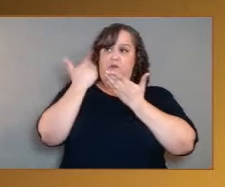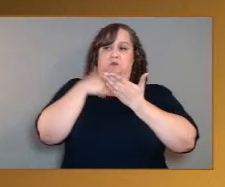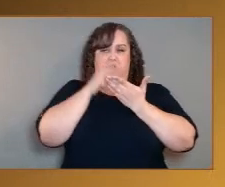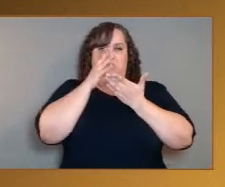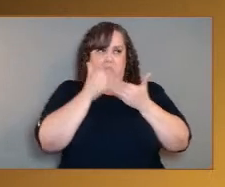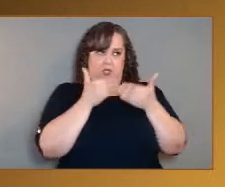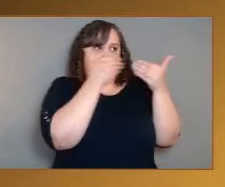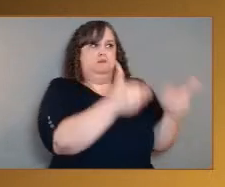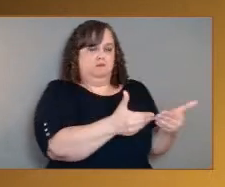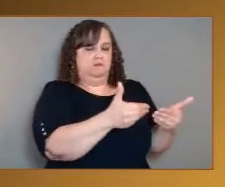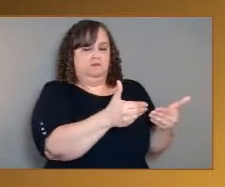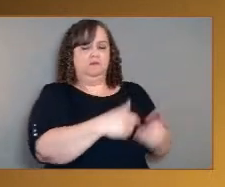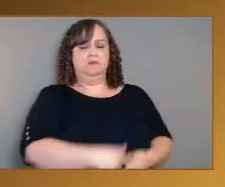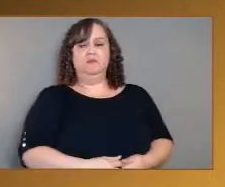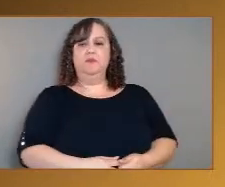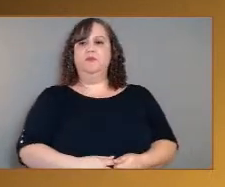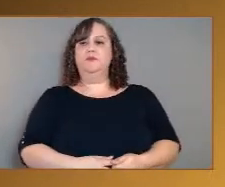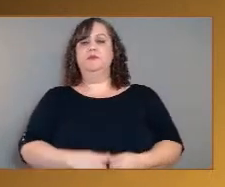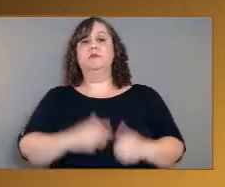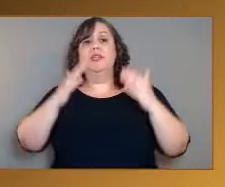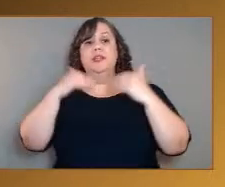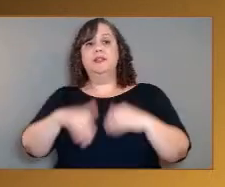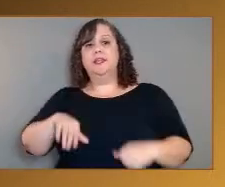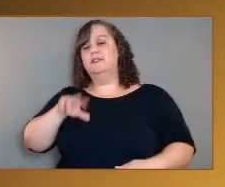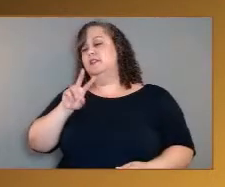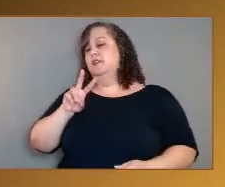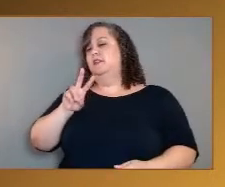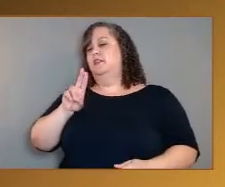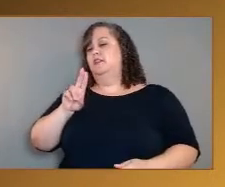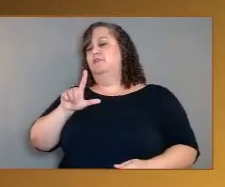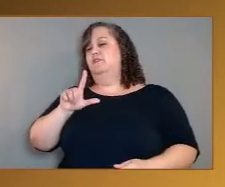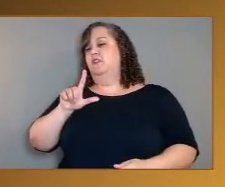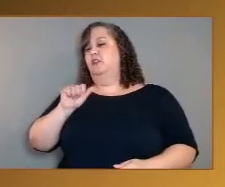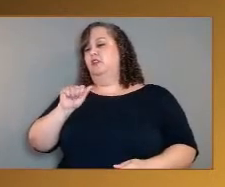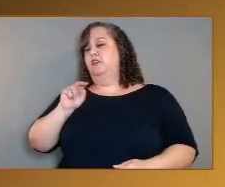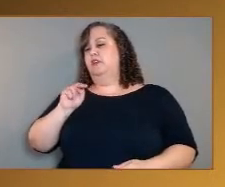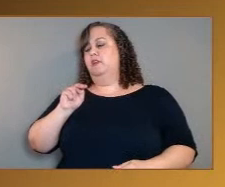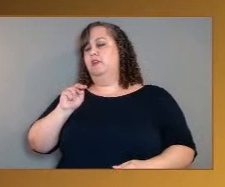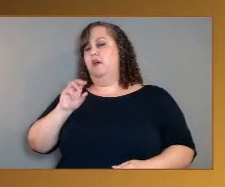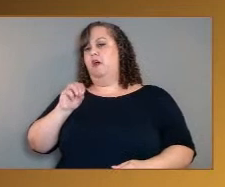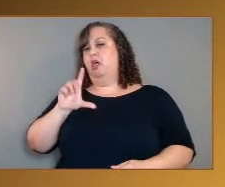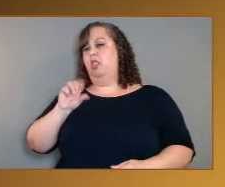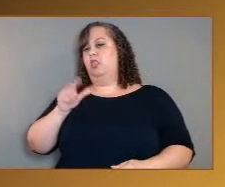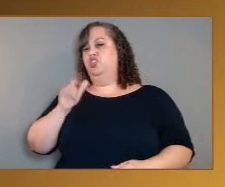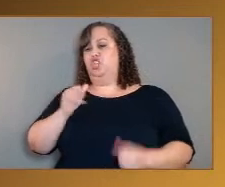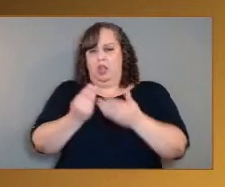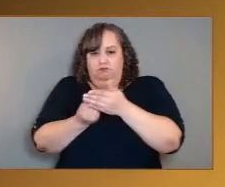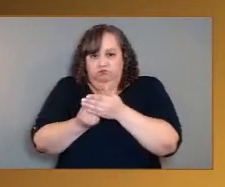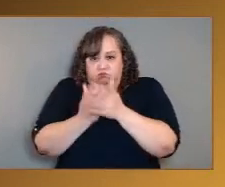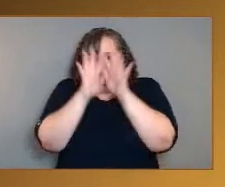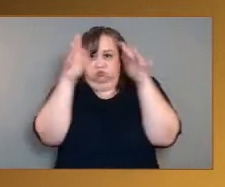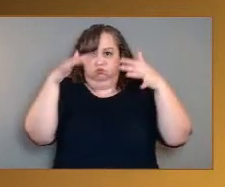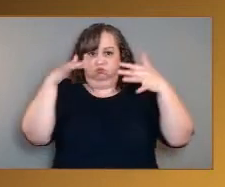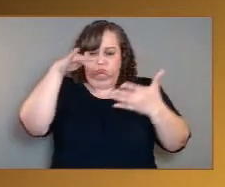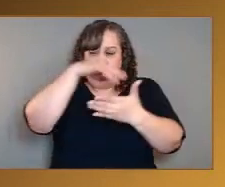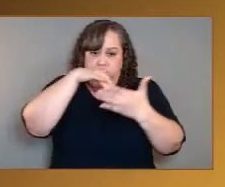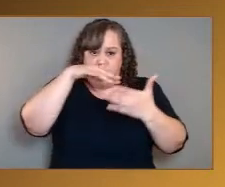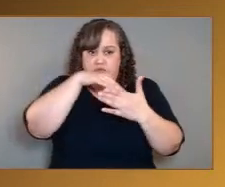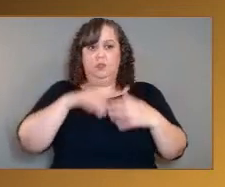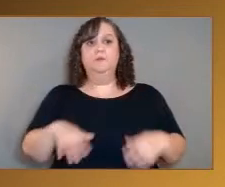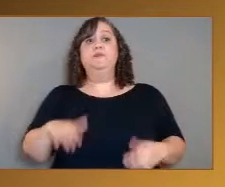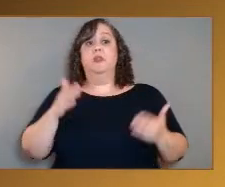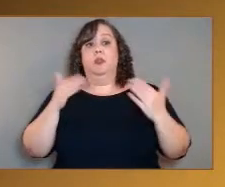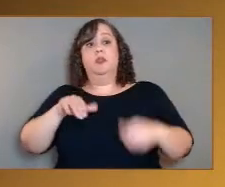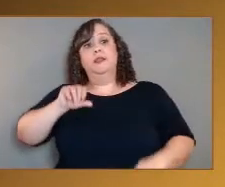Thank you. Next one is a volcanology question. So I'm going to toss this one to Dr. Smrekar. Sruvatsa M on YouTube